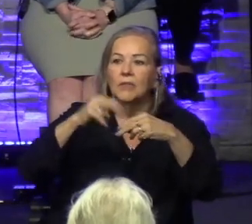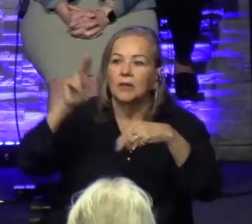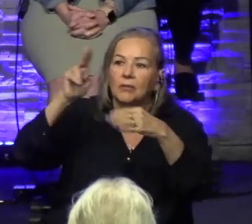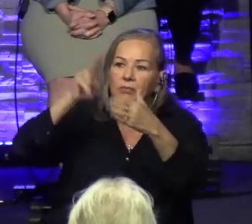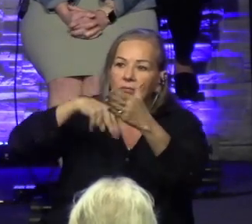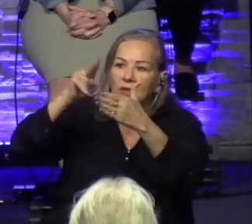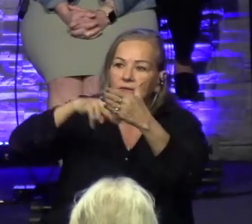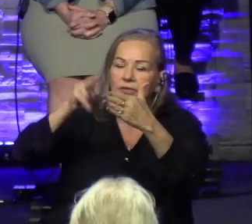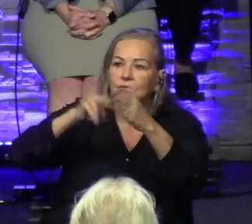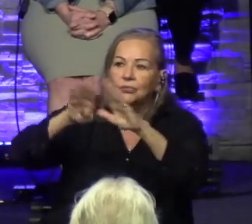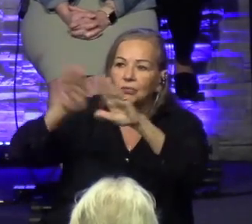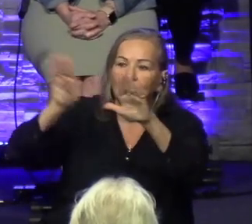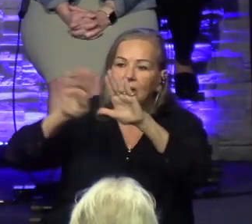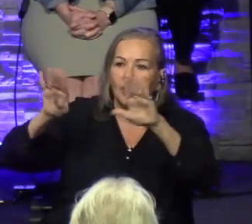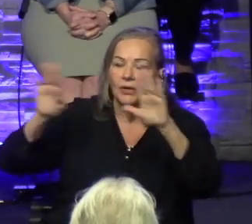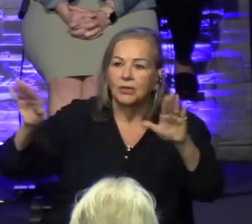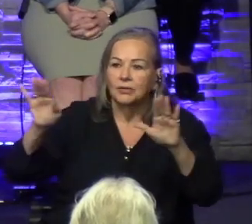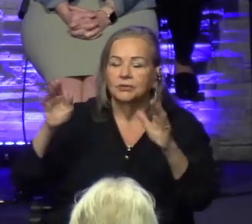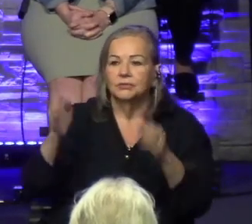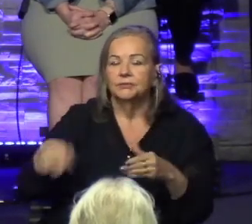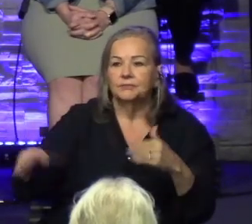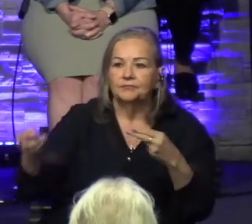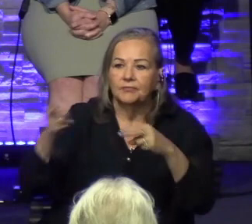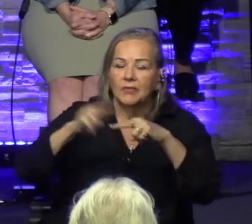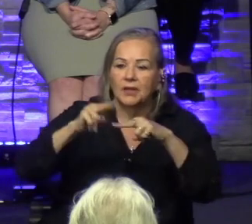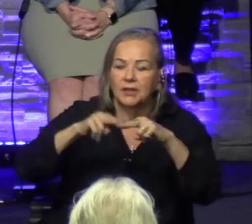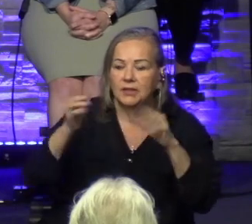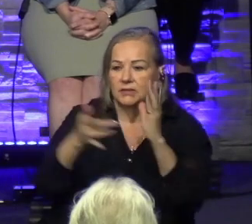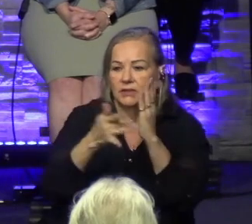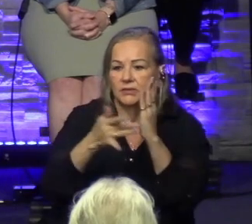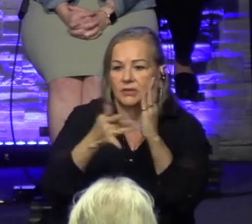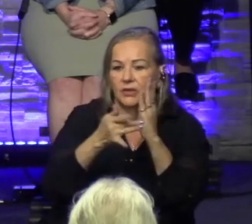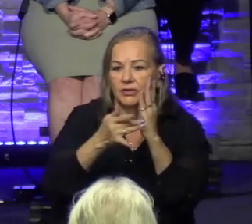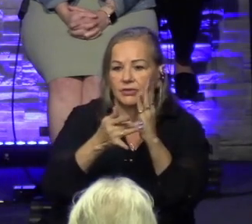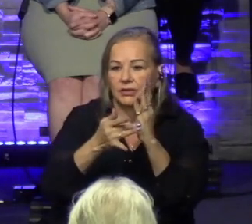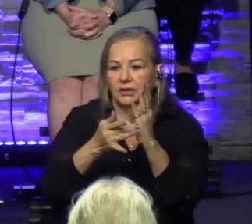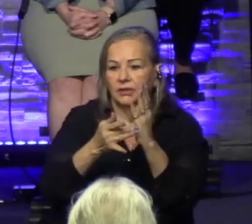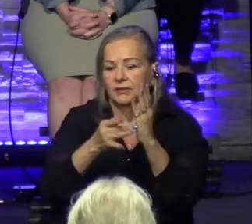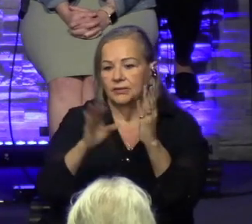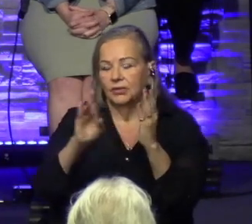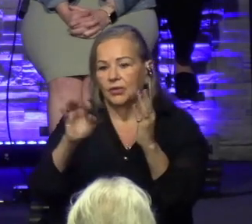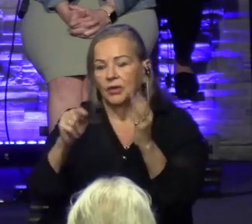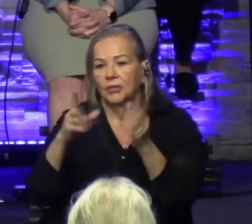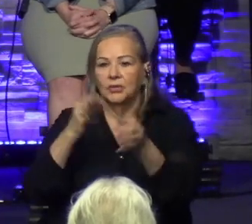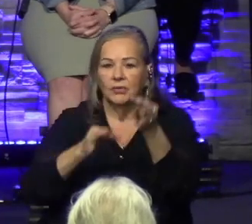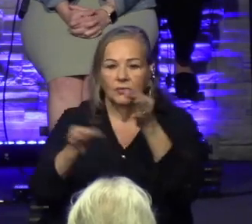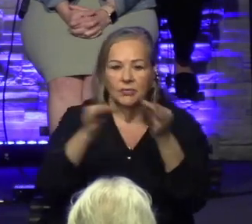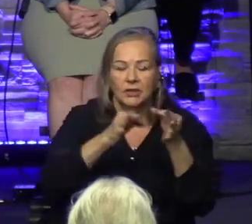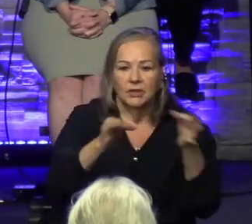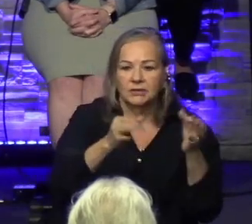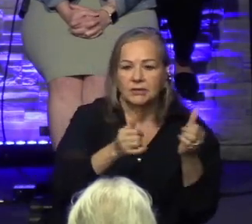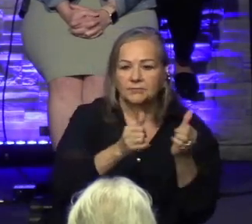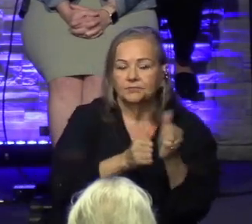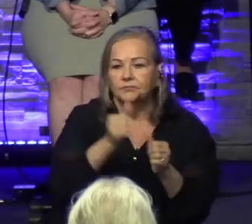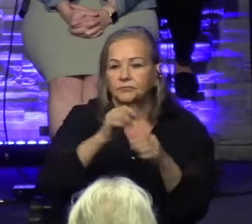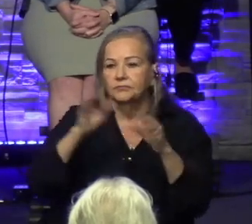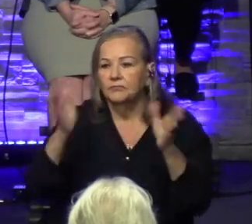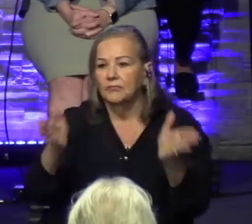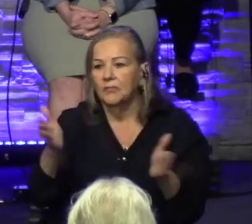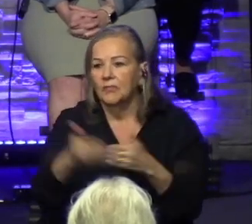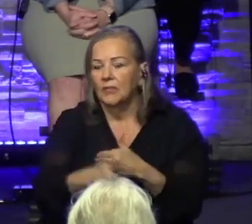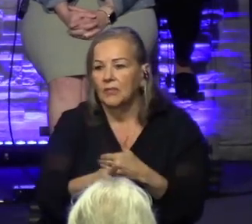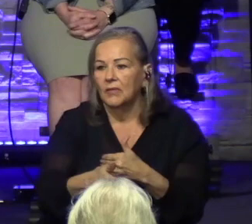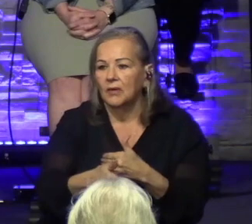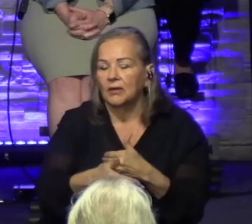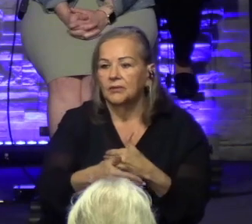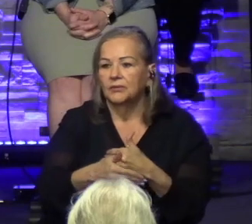and we replaced the carpet and brought in, we brought the stained woods from the old building to have our backdrop in the other sanctuary.